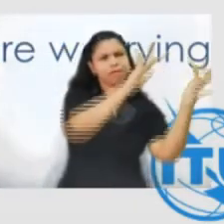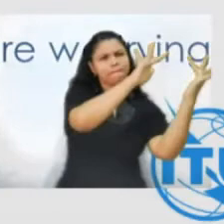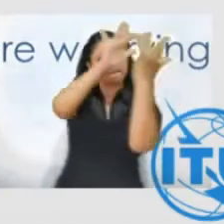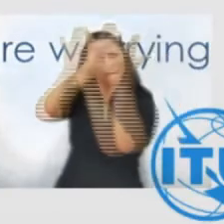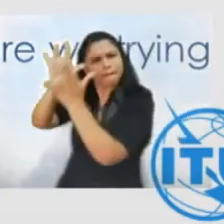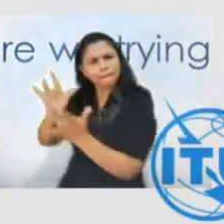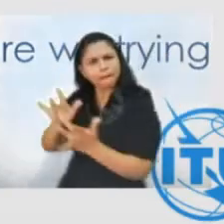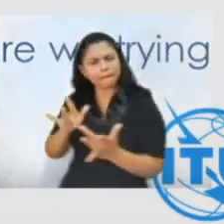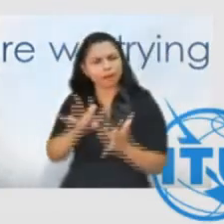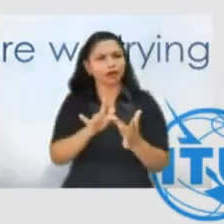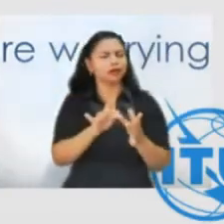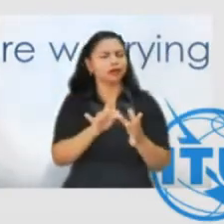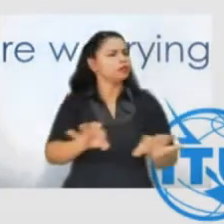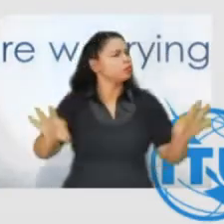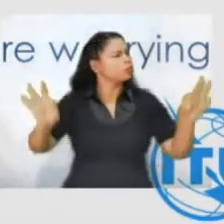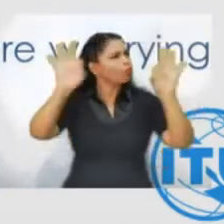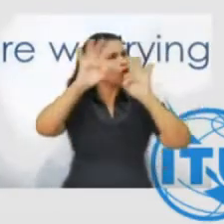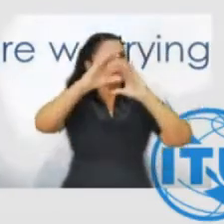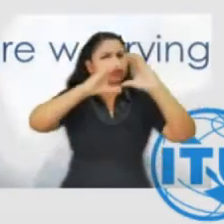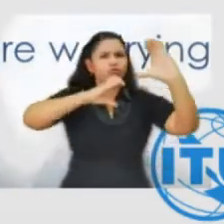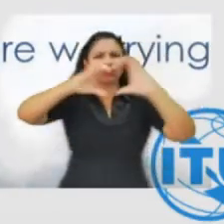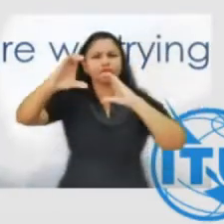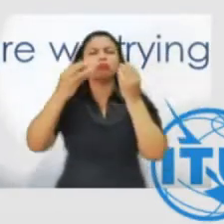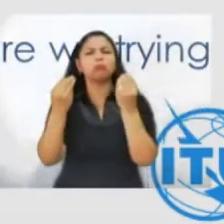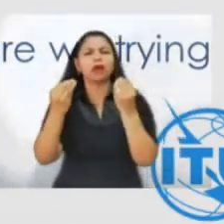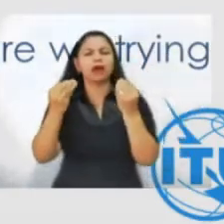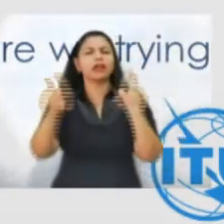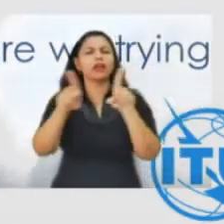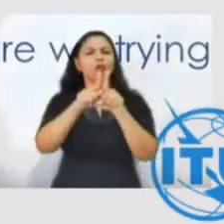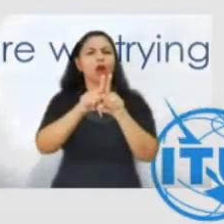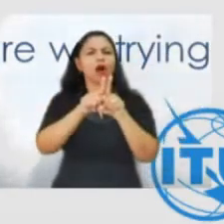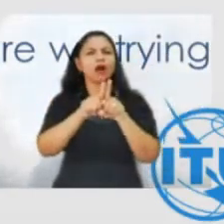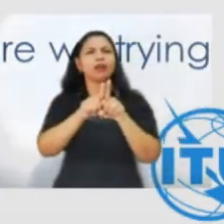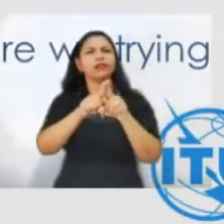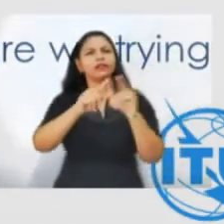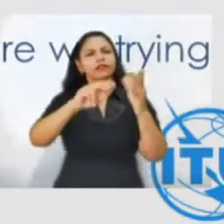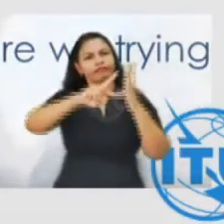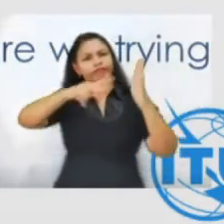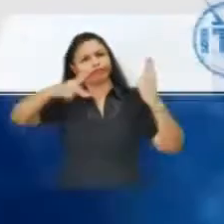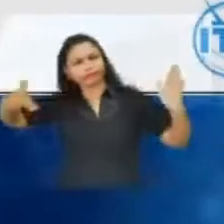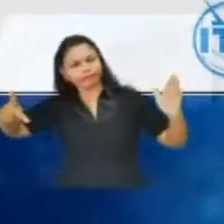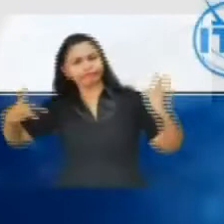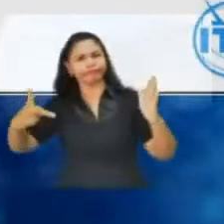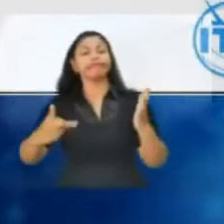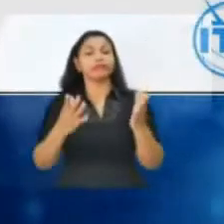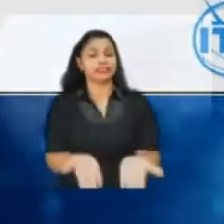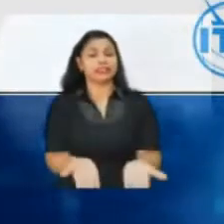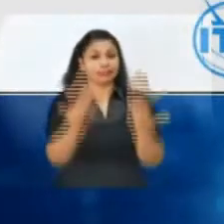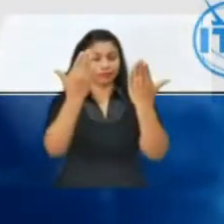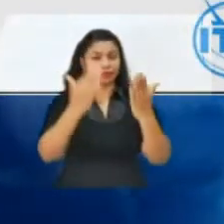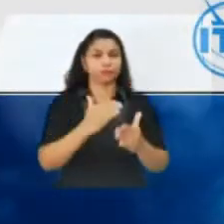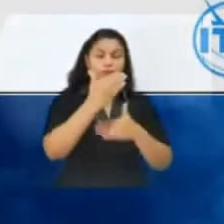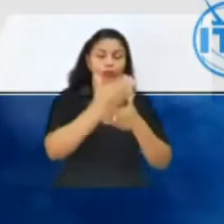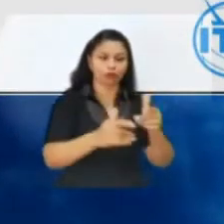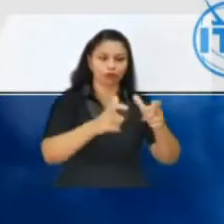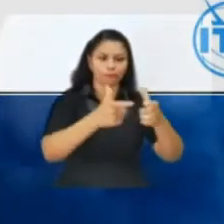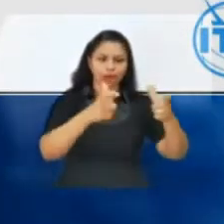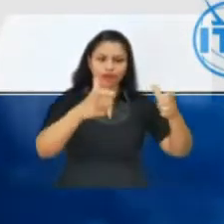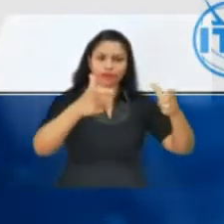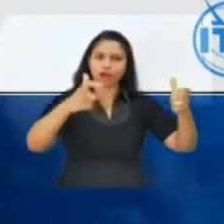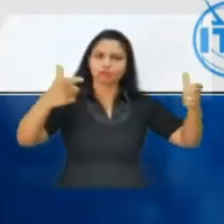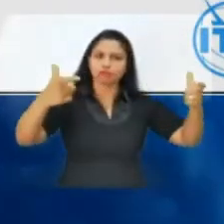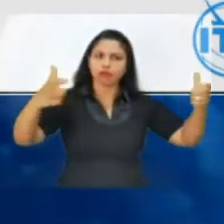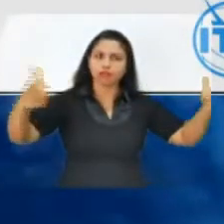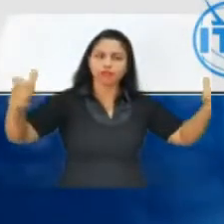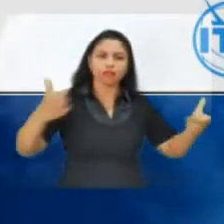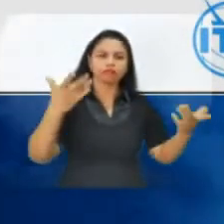transformation and coverage were fundamental in created a digital economy in certain cases we increased the